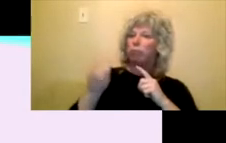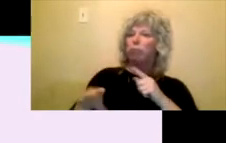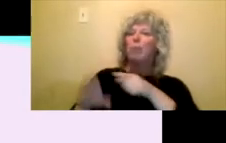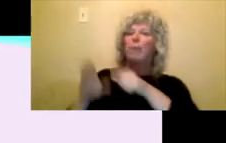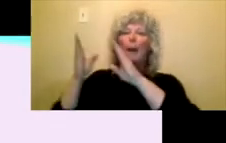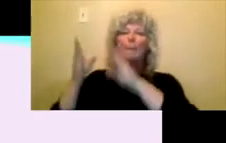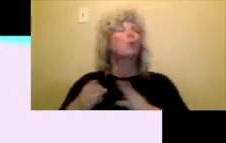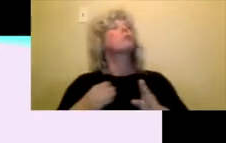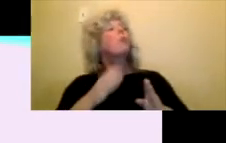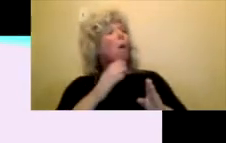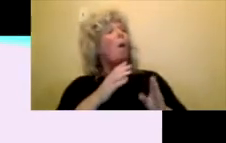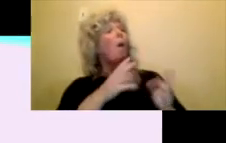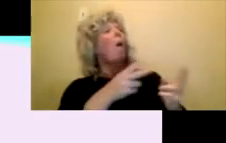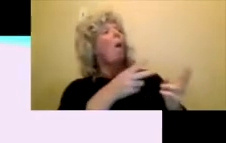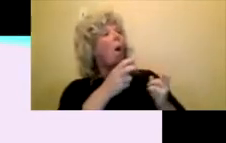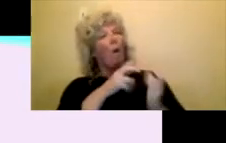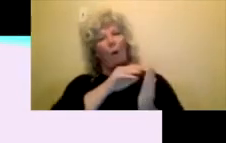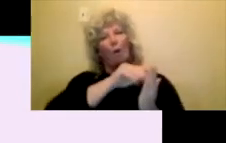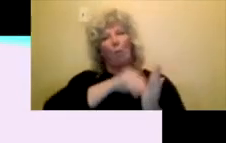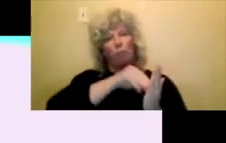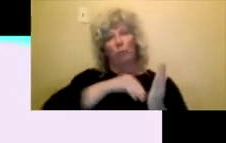the application.